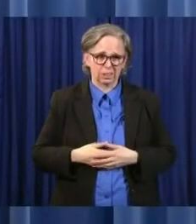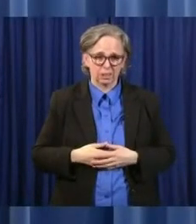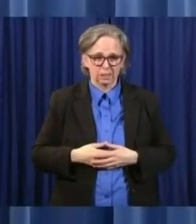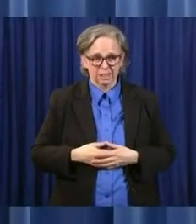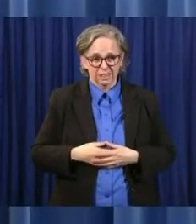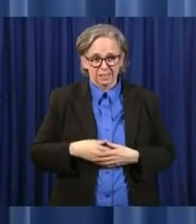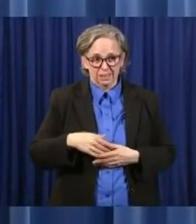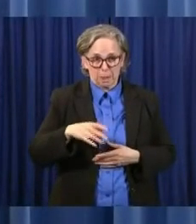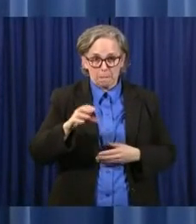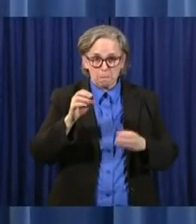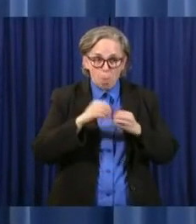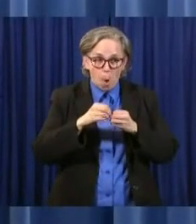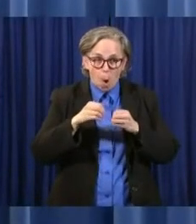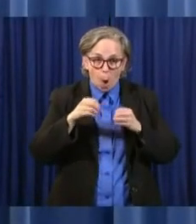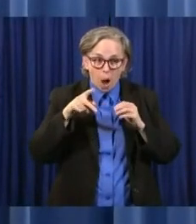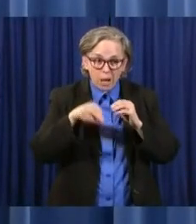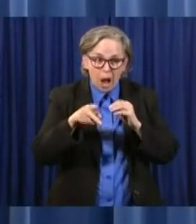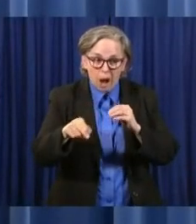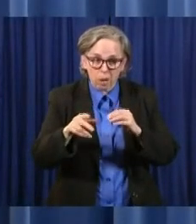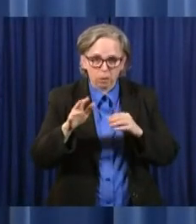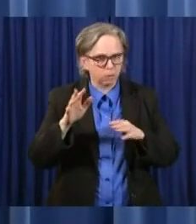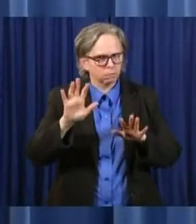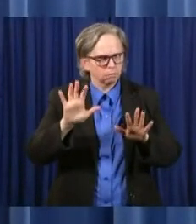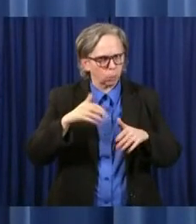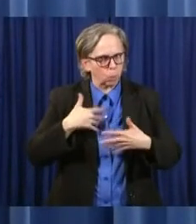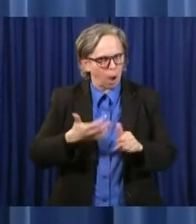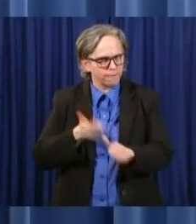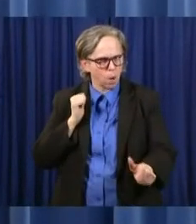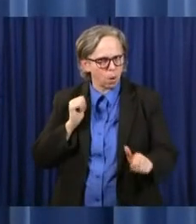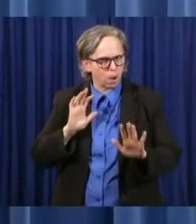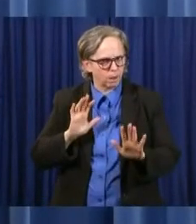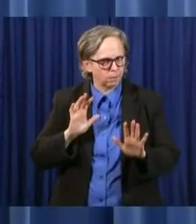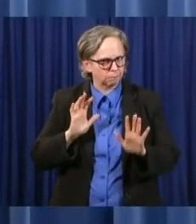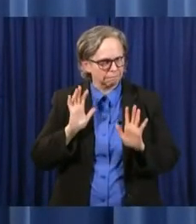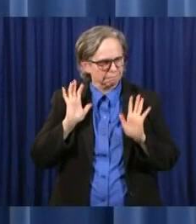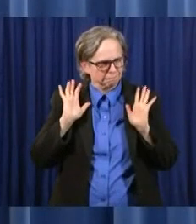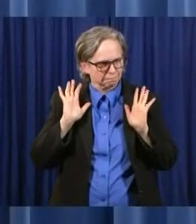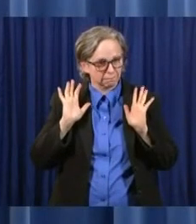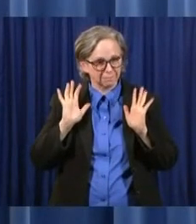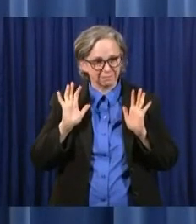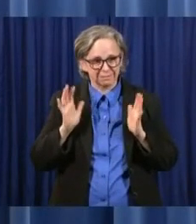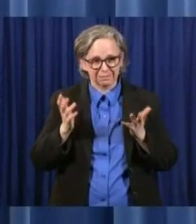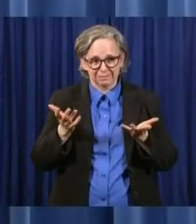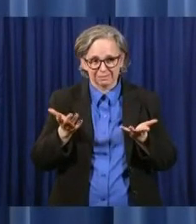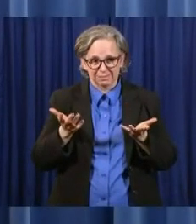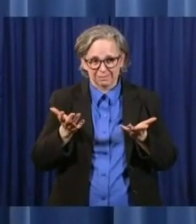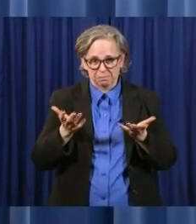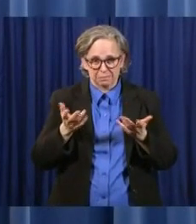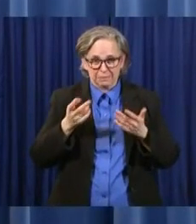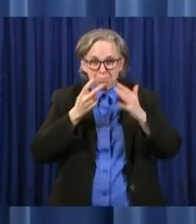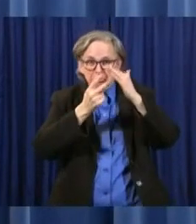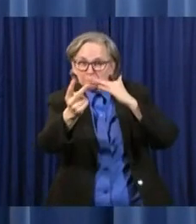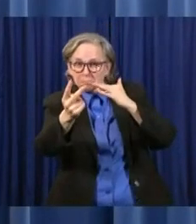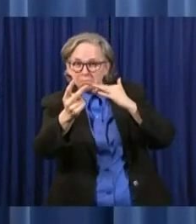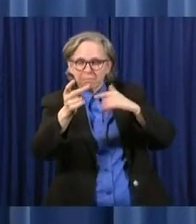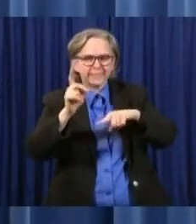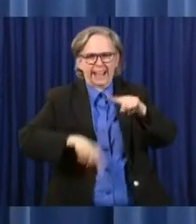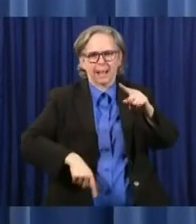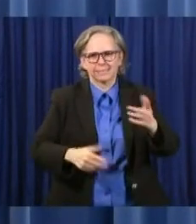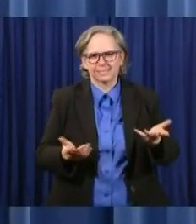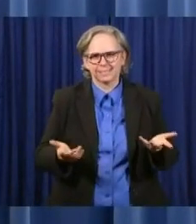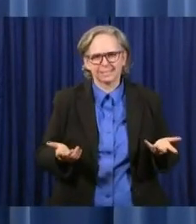additional cuts, but again, not having the crystal ball, we don't, we don't know that. Um,